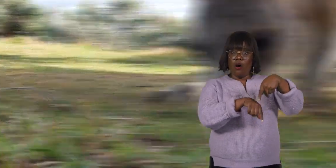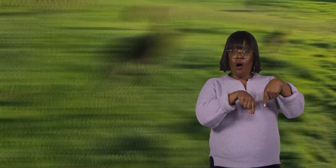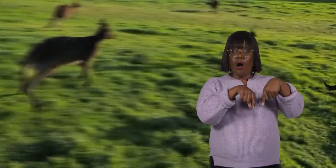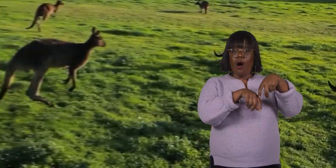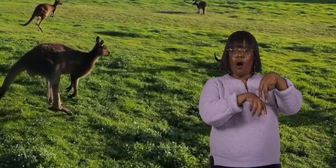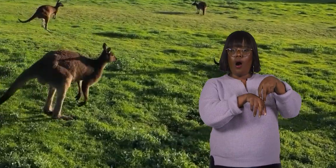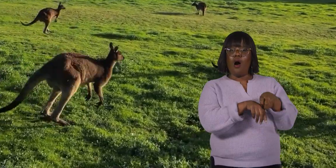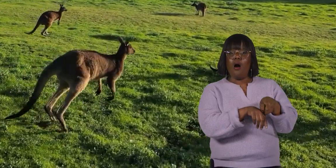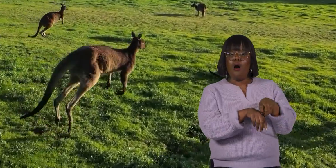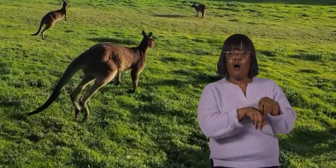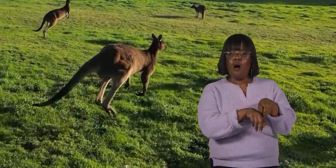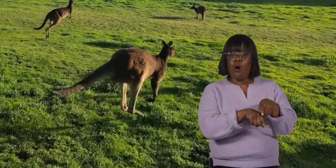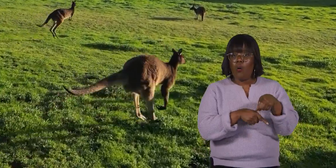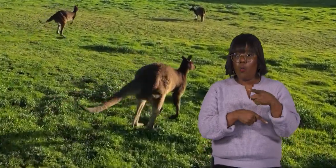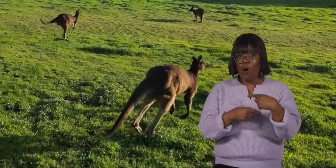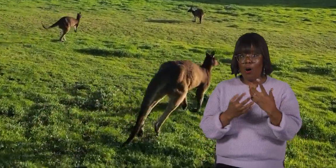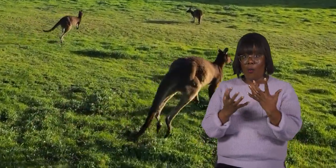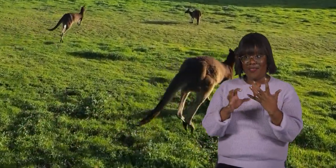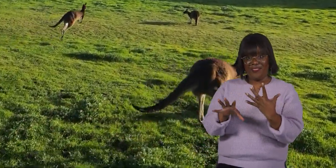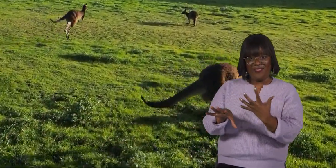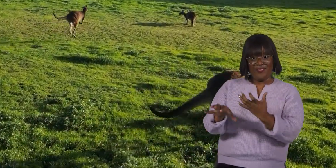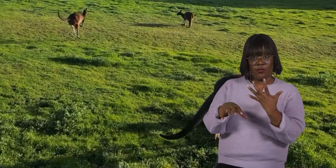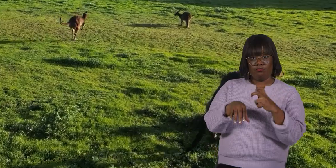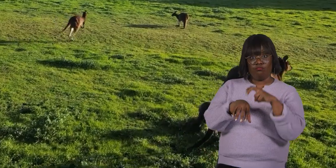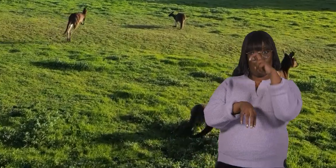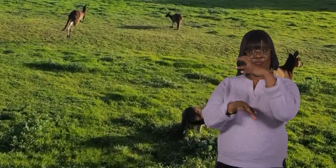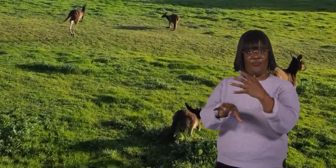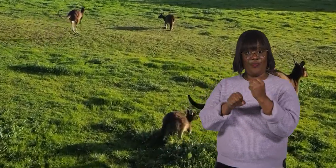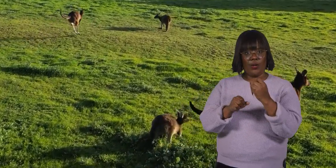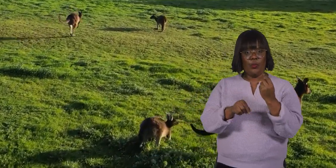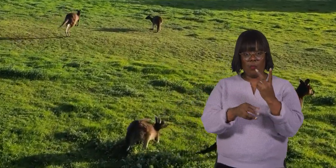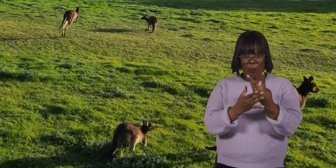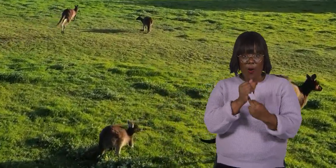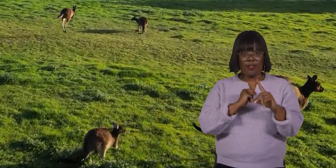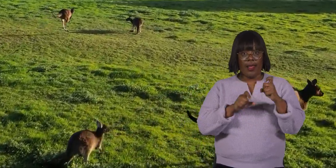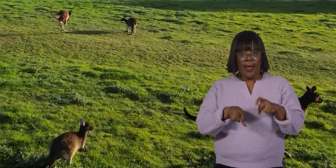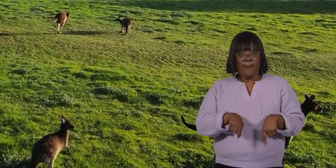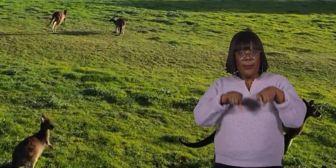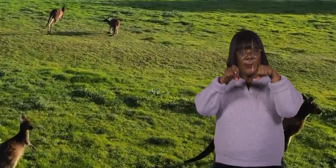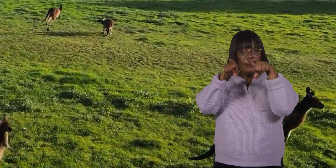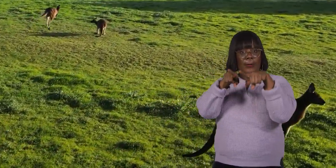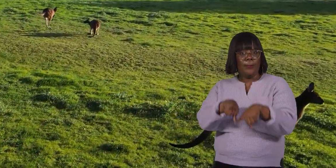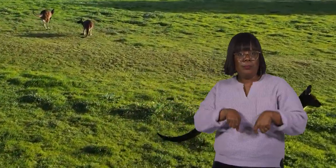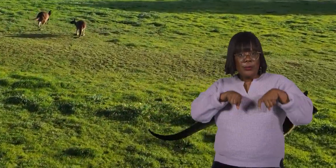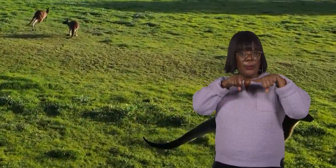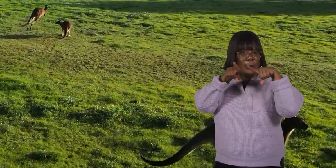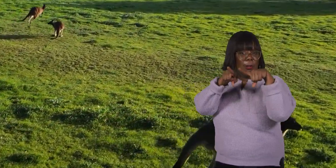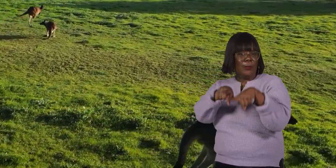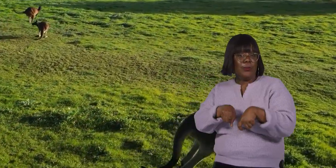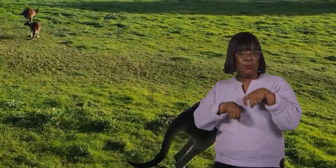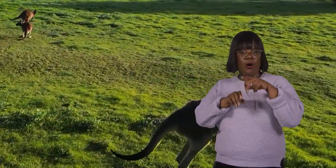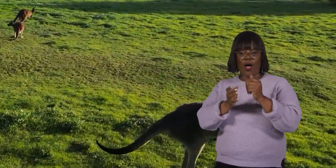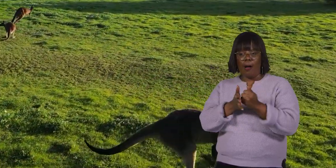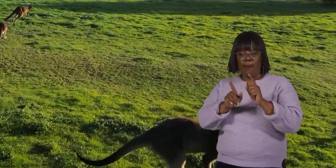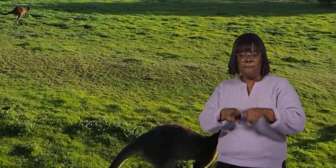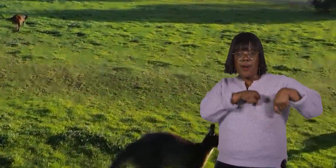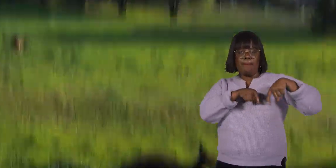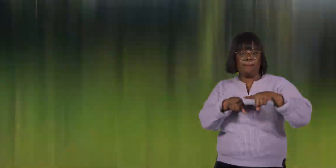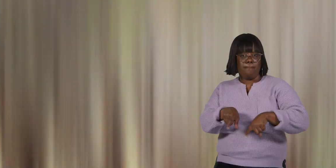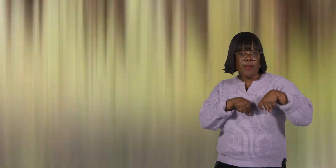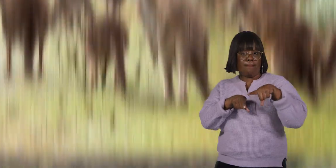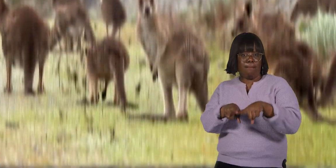walk. But when they want to go fast, both back legs move simultaneously, pushing them forward in big hops.